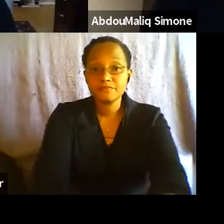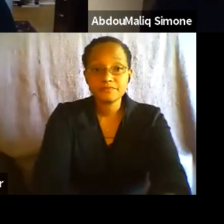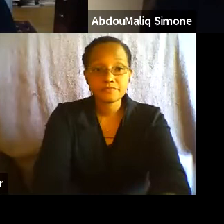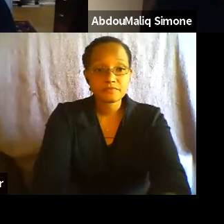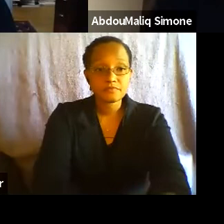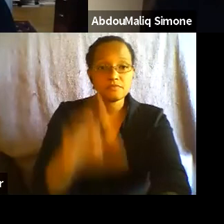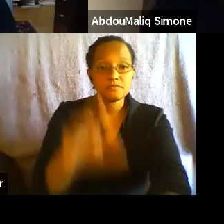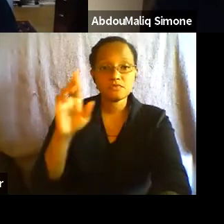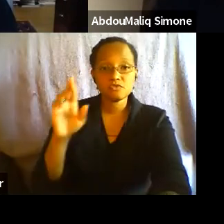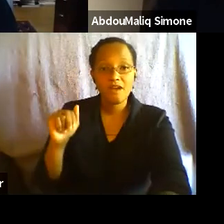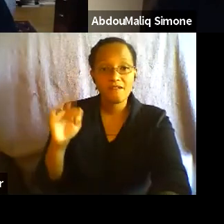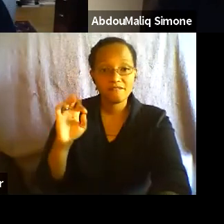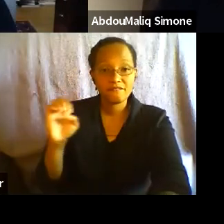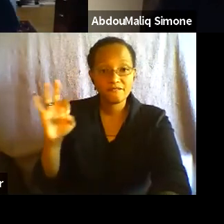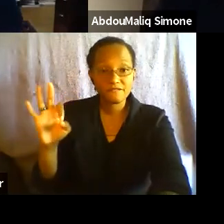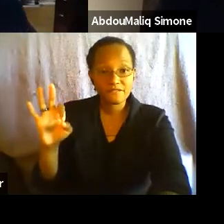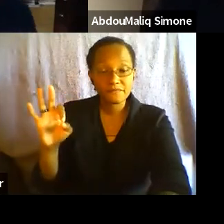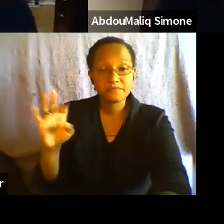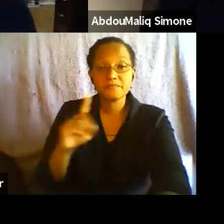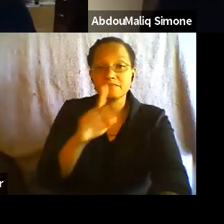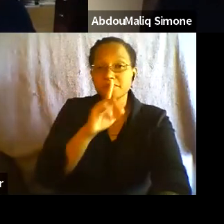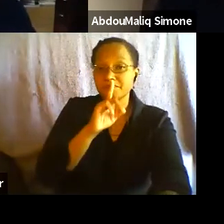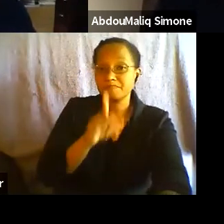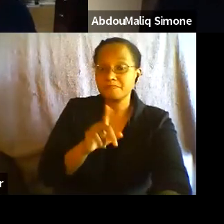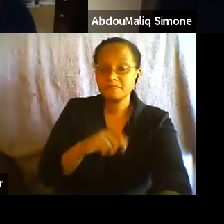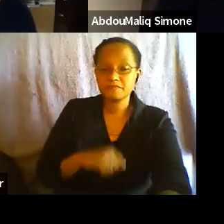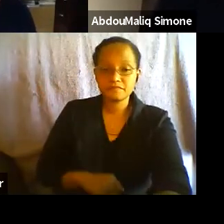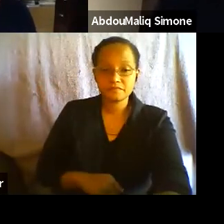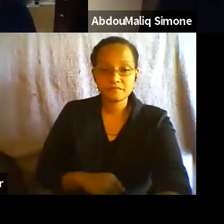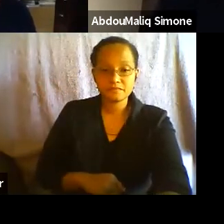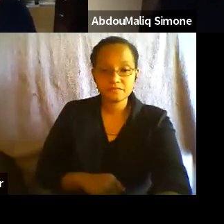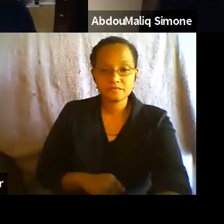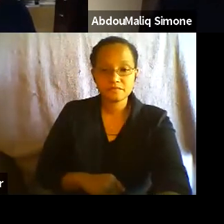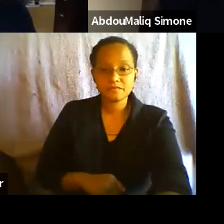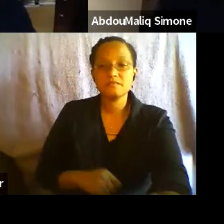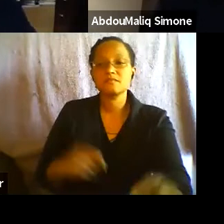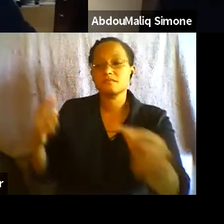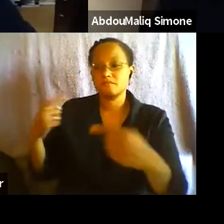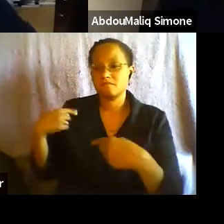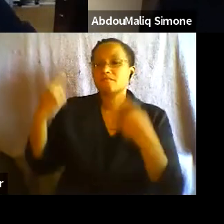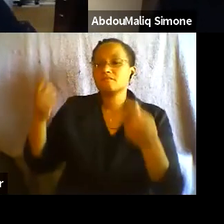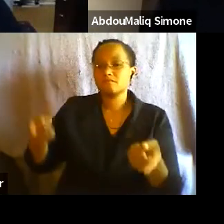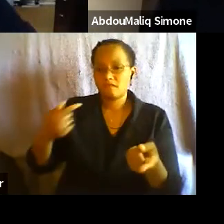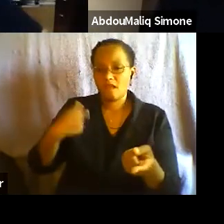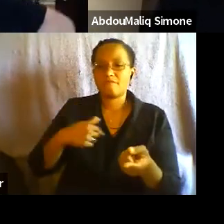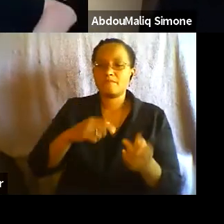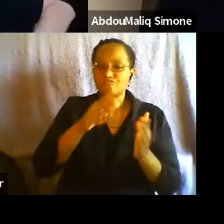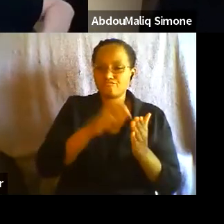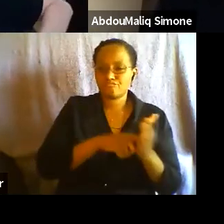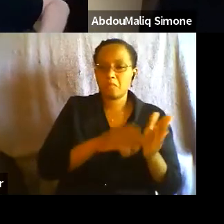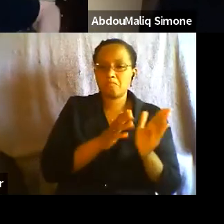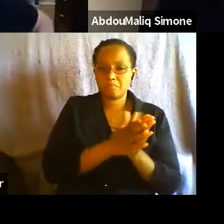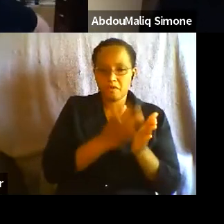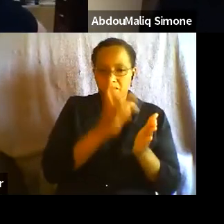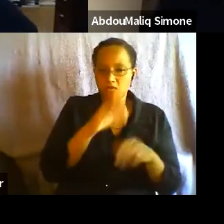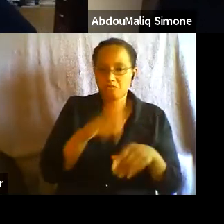Sure. I'll, say something to that. Um, so I've, I've worked on this book for quite some time now. The, the